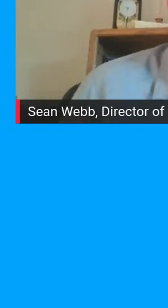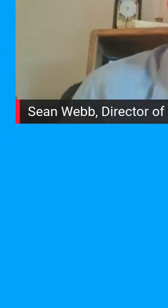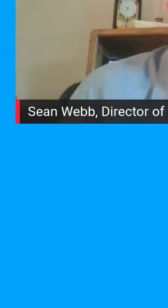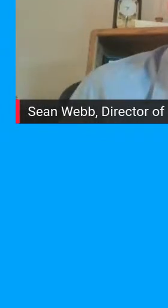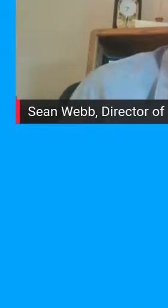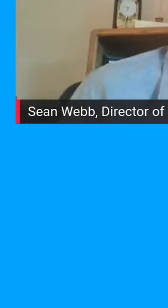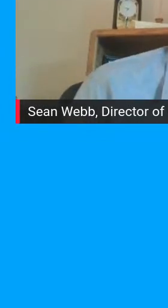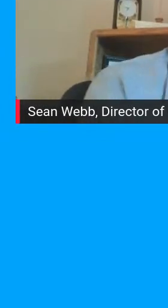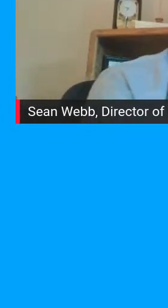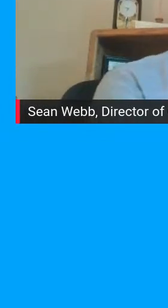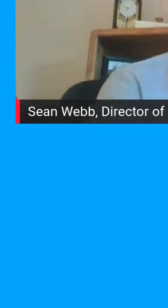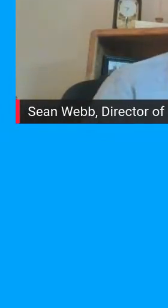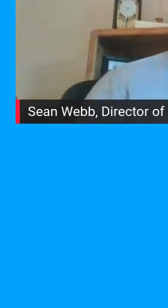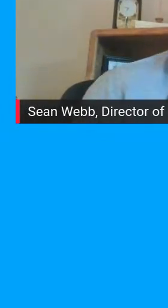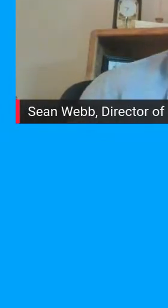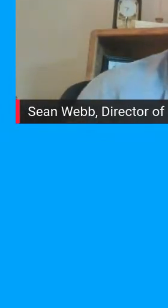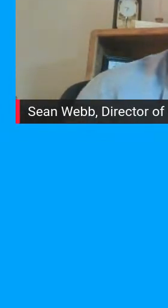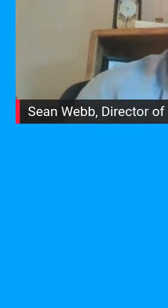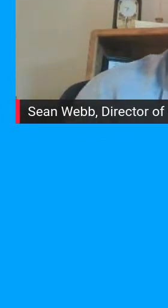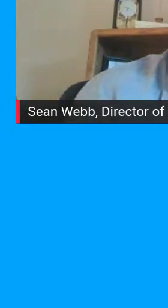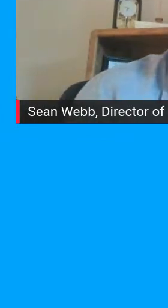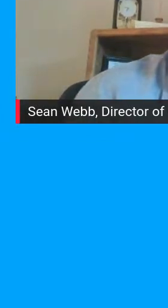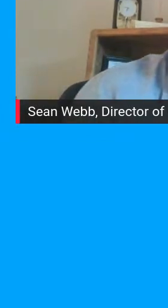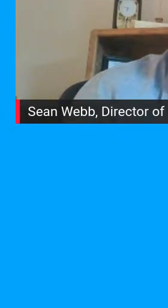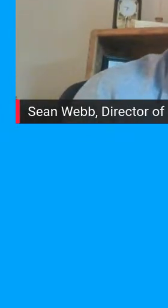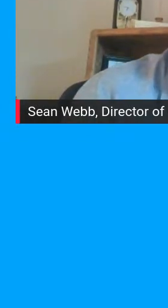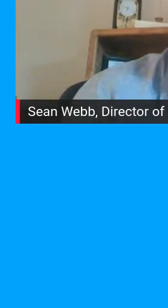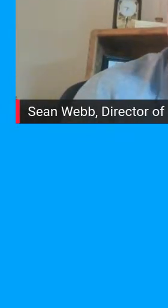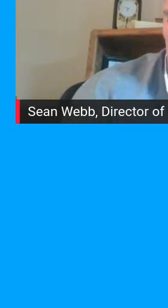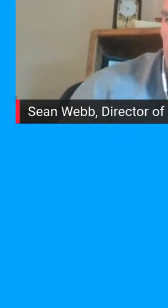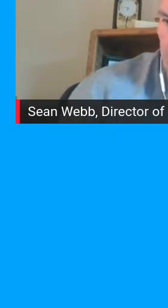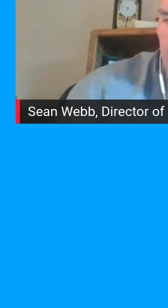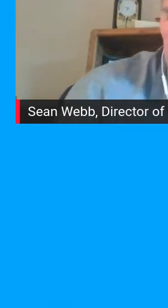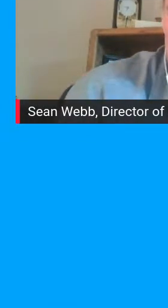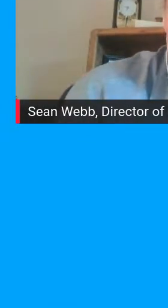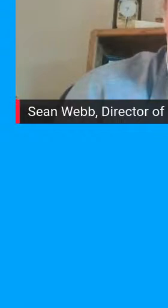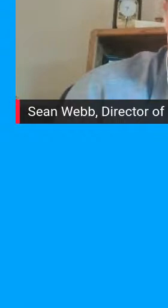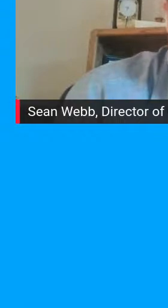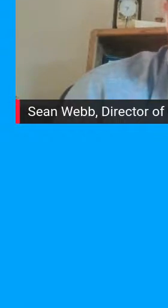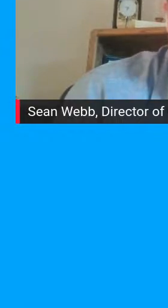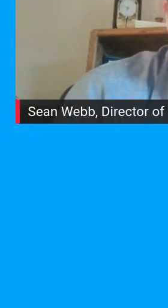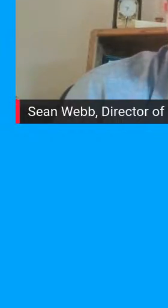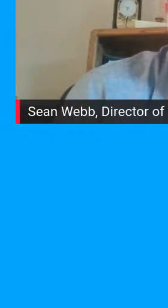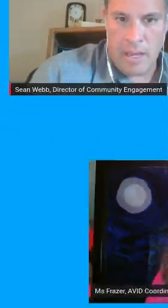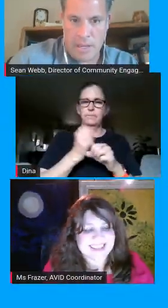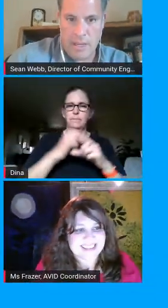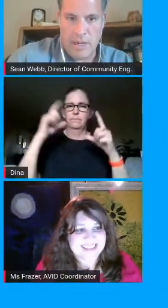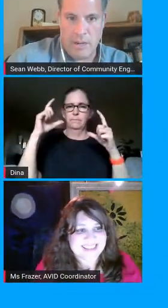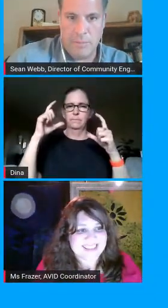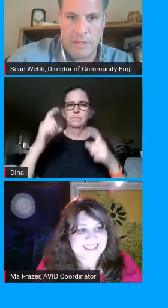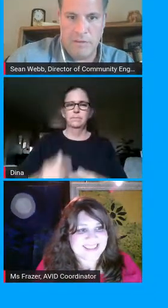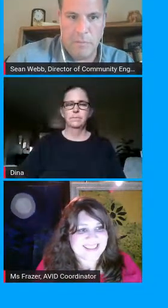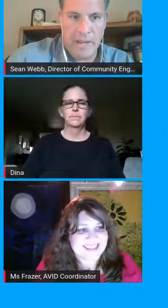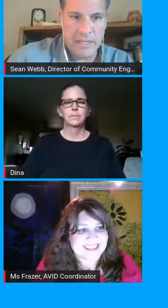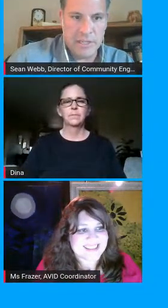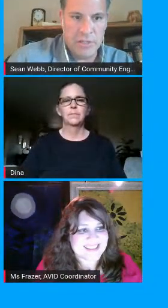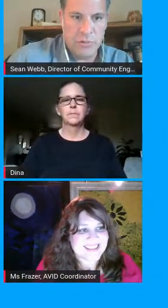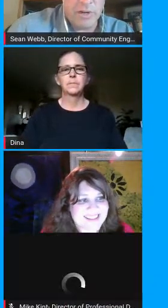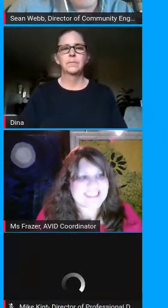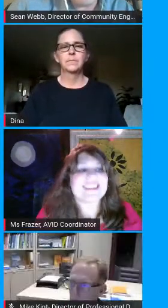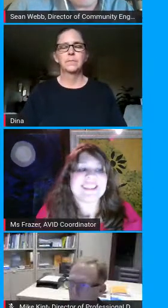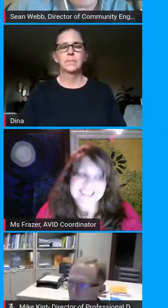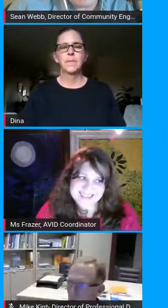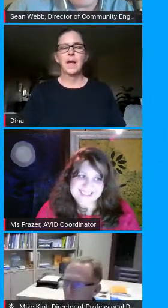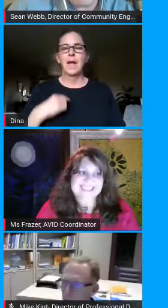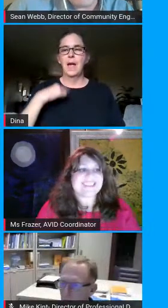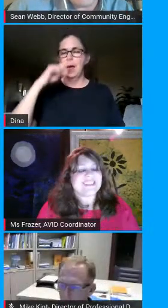important to get out okay so we're gonna we're gonna go ahead and bring the screen back up and i believe mike is gonna